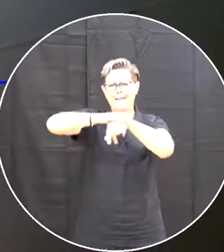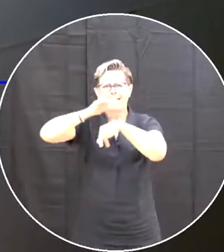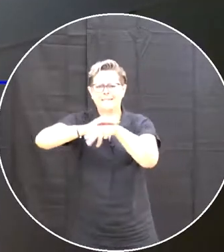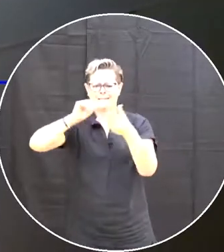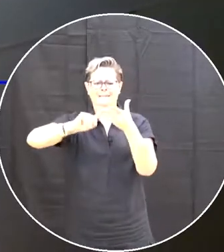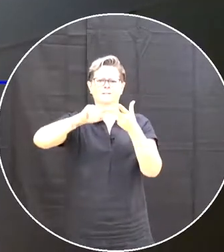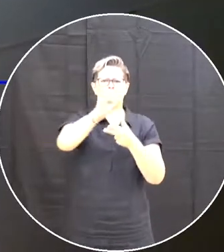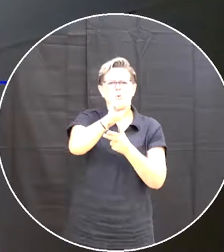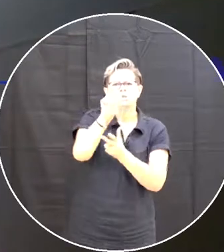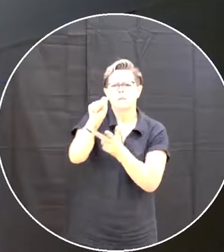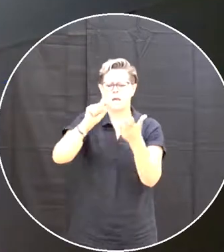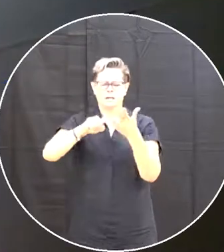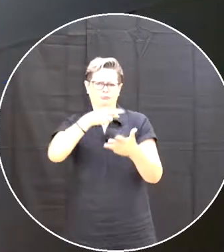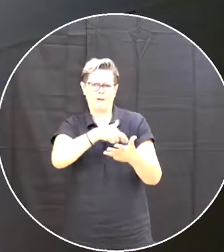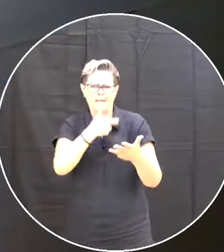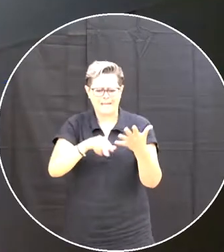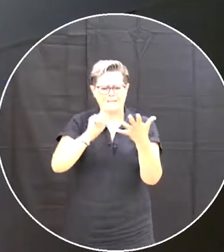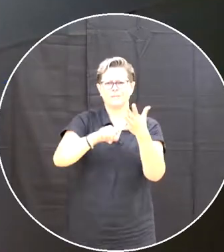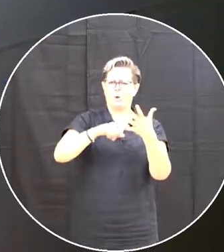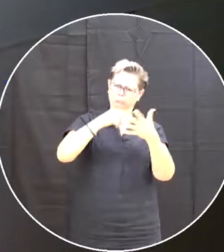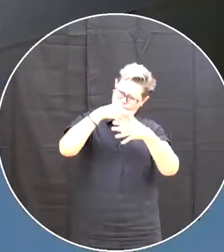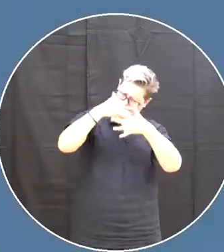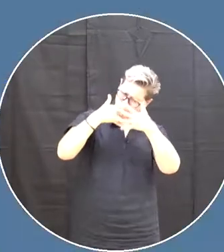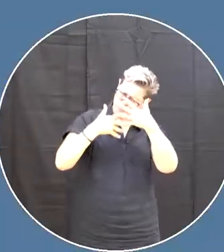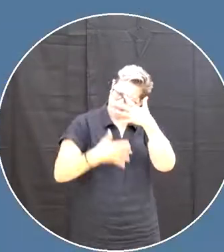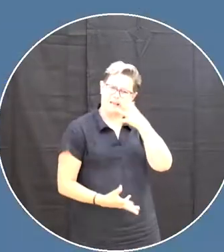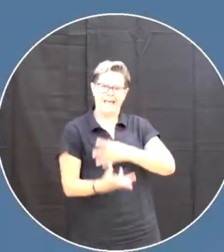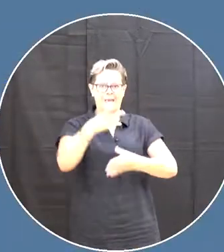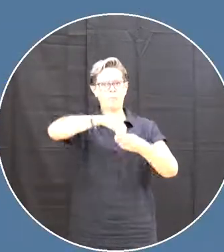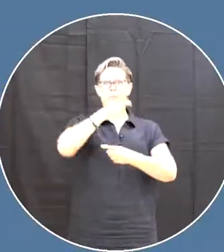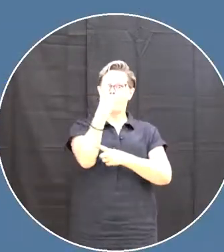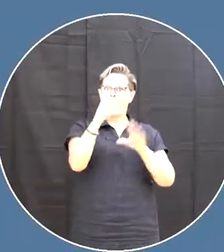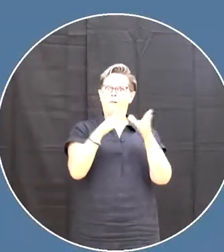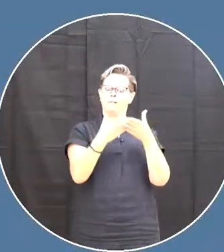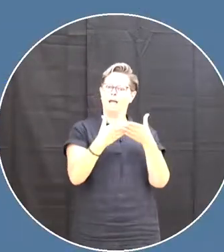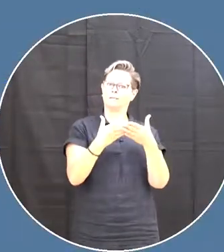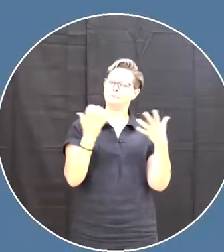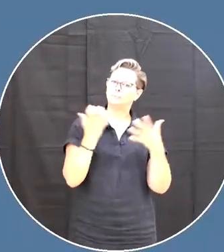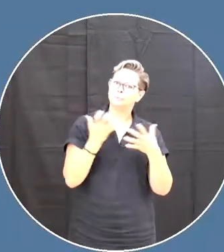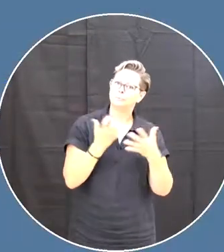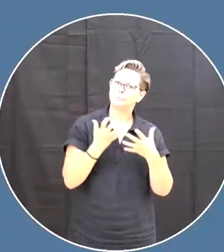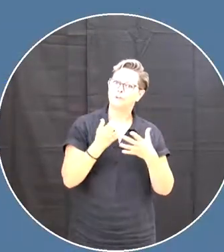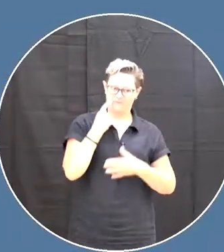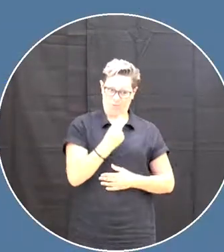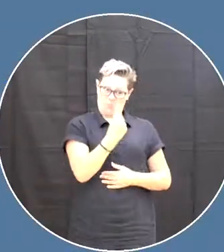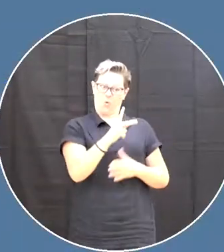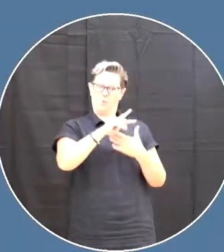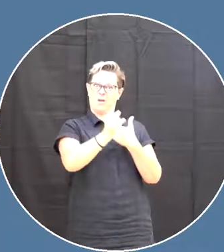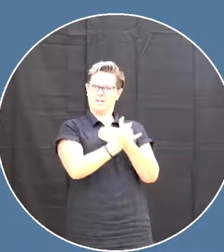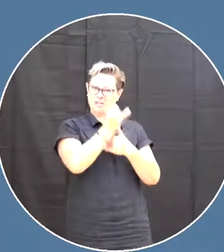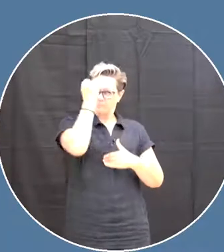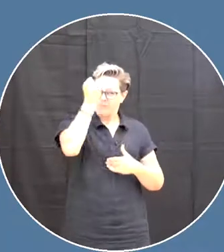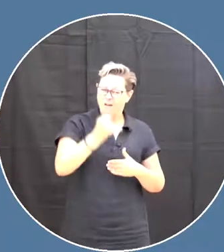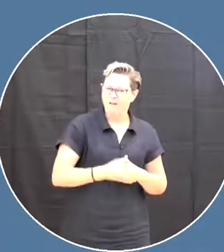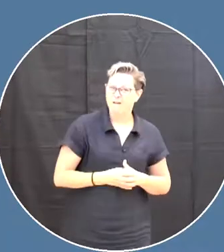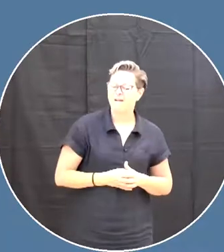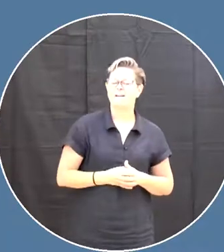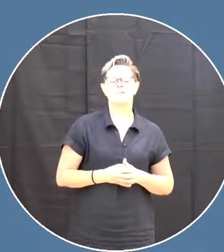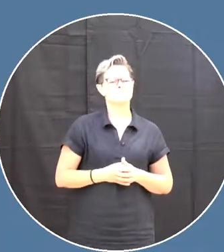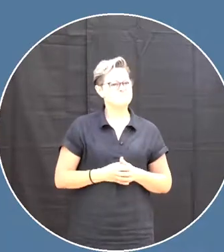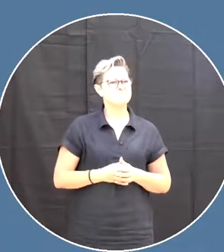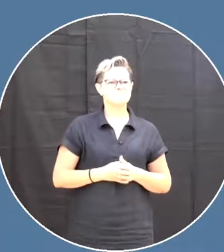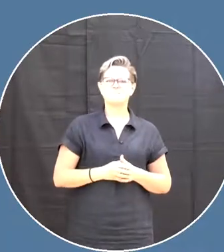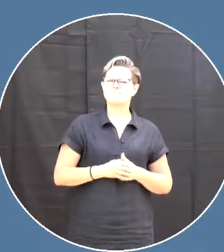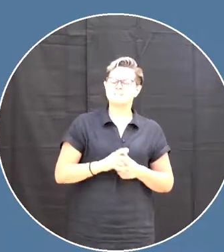done social studies We've done religion We've done so much in this class In this project And it seems